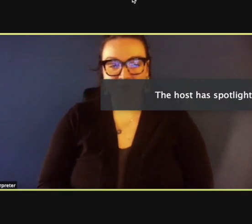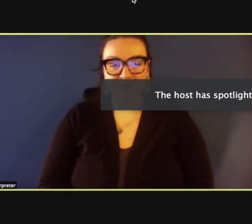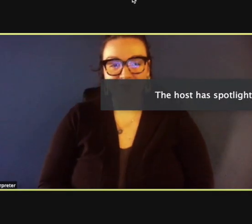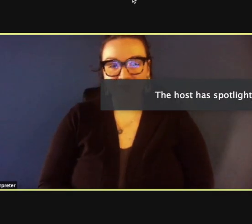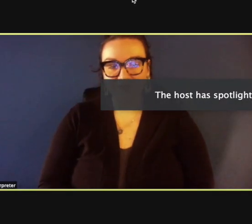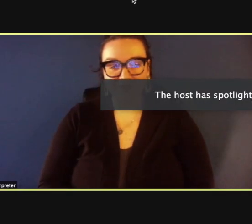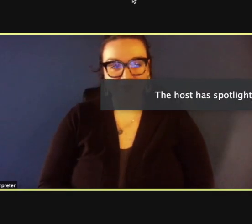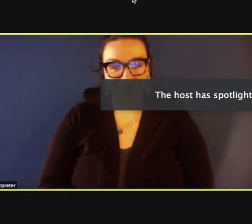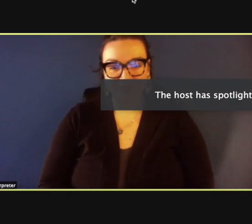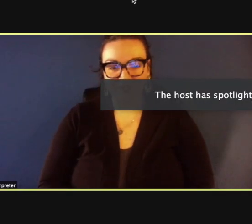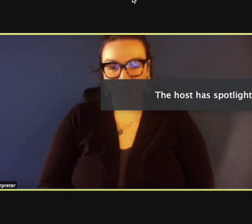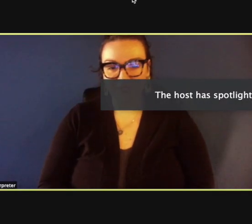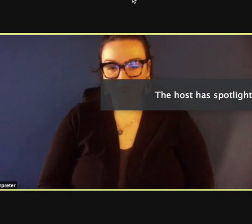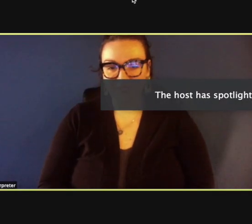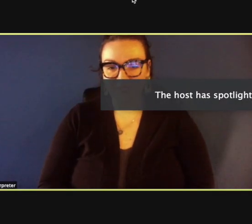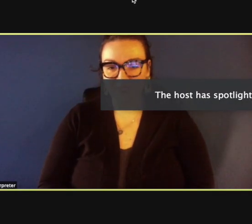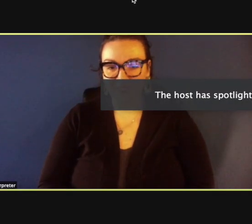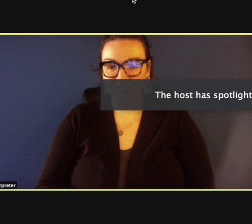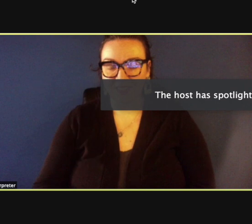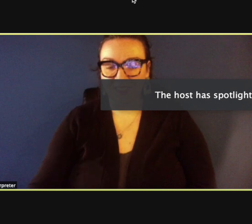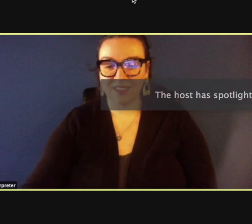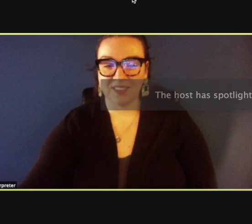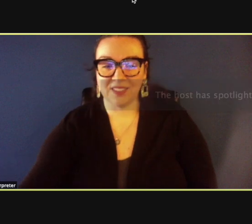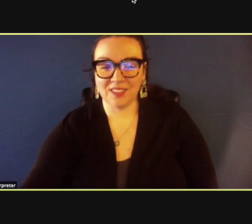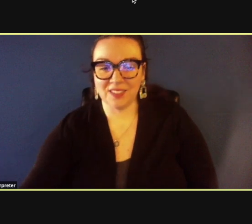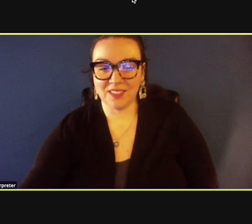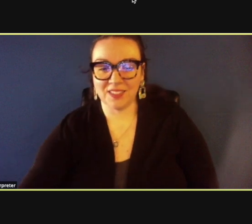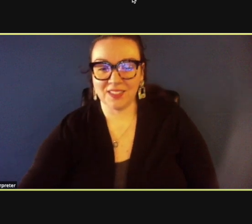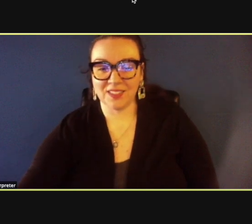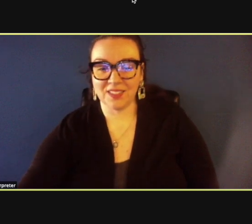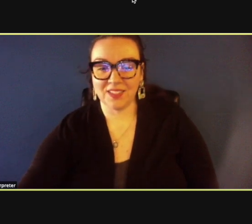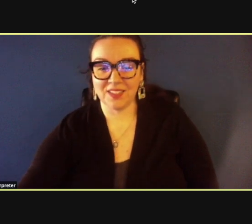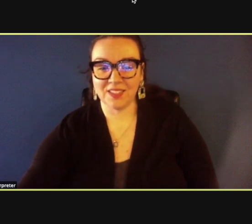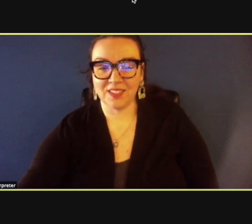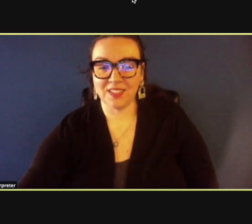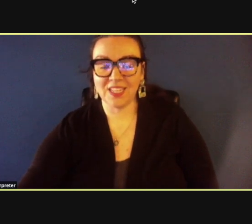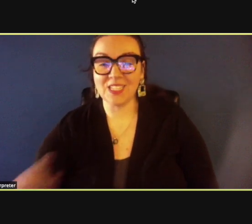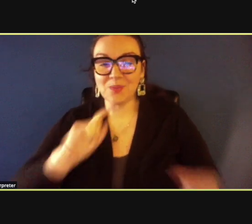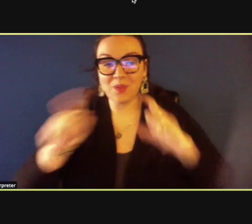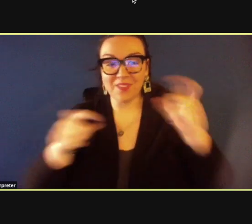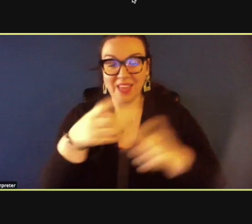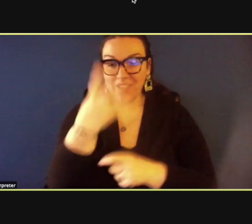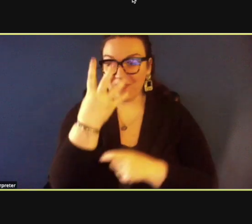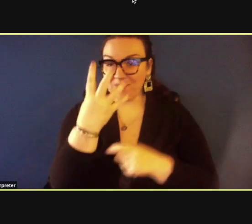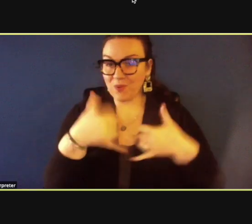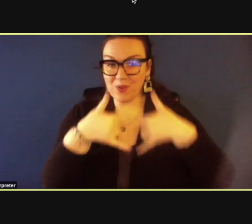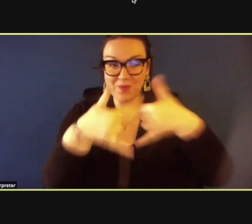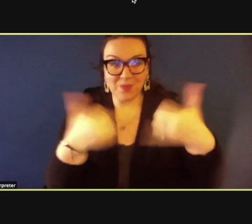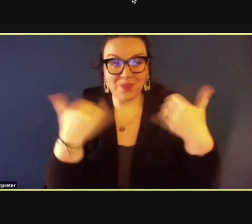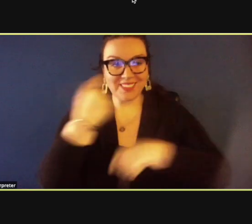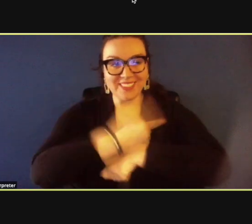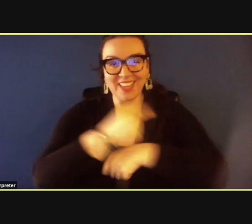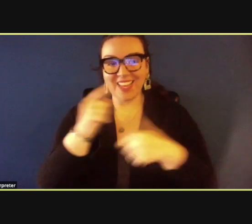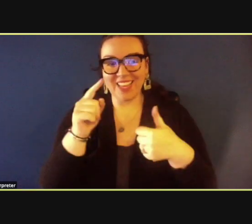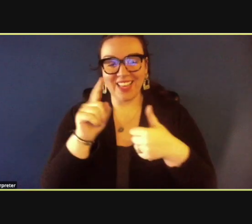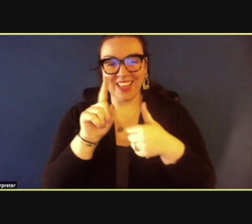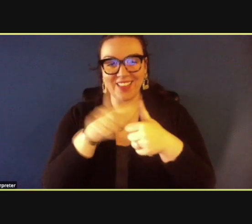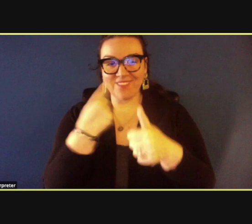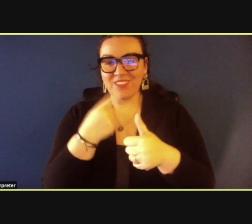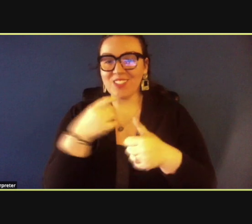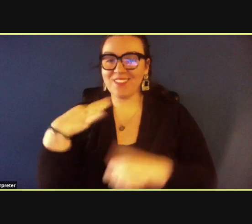so we are going to we're giving out four awards today and the first award is for volunteer of the year